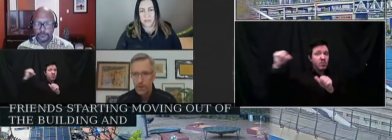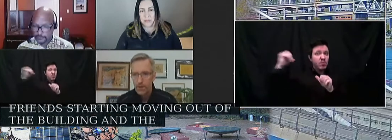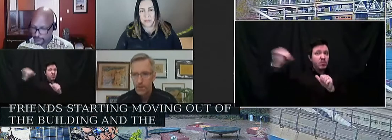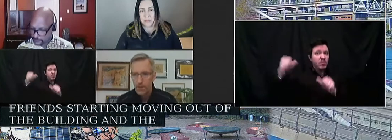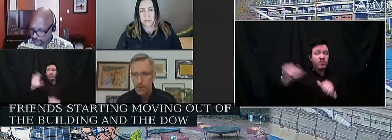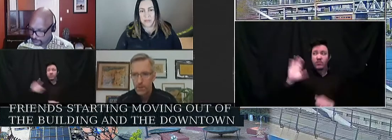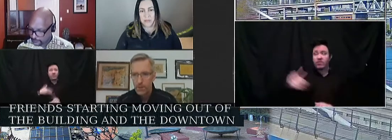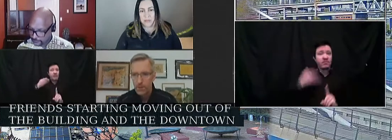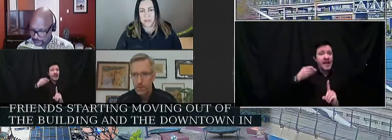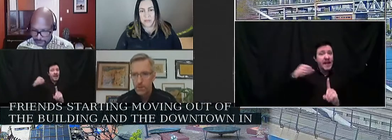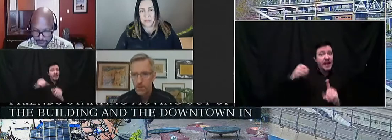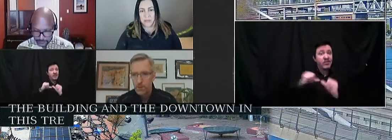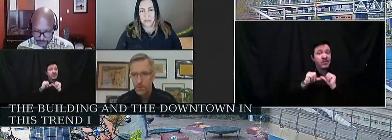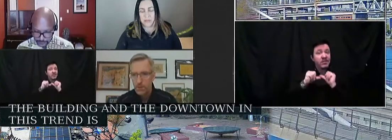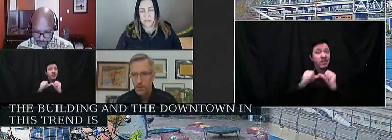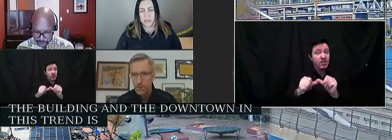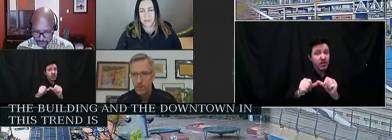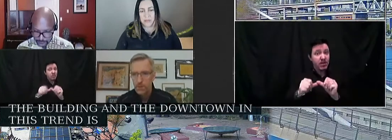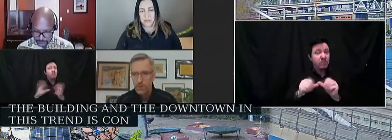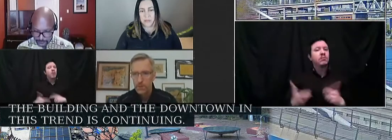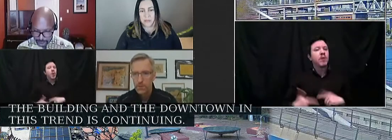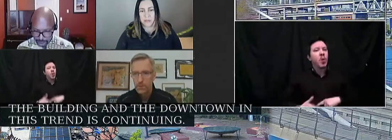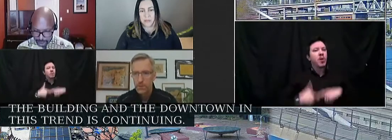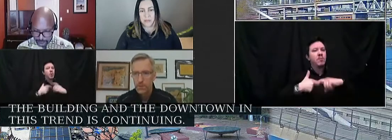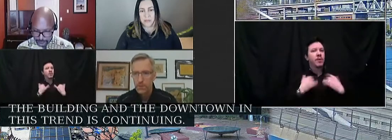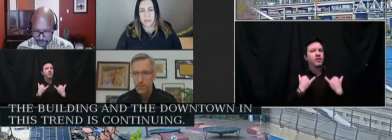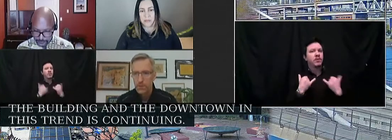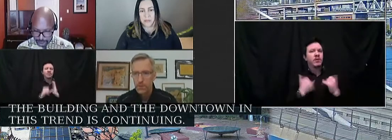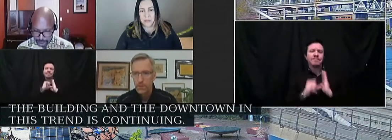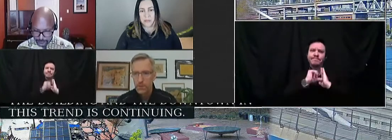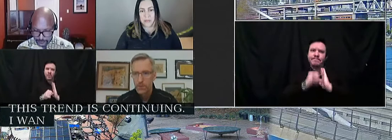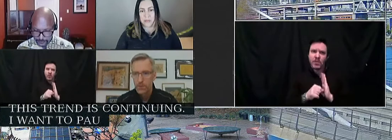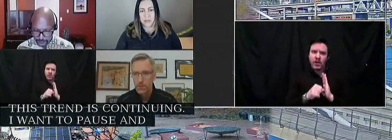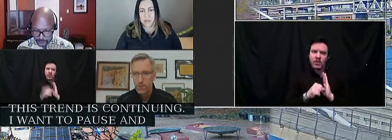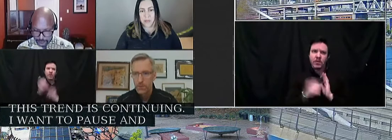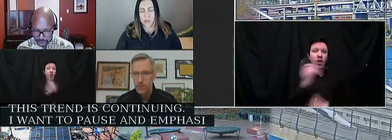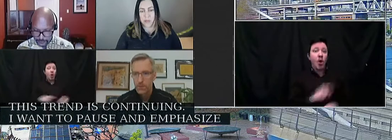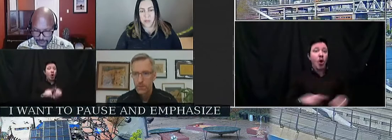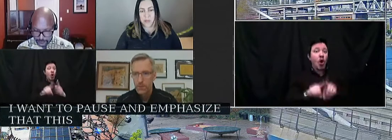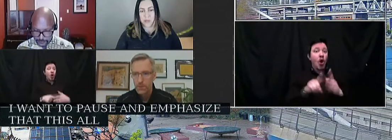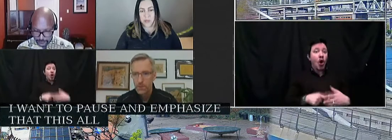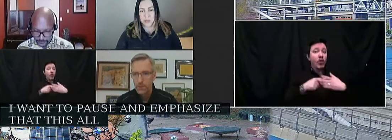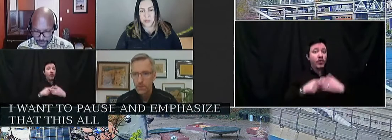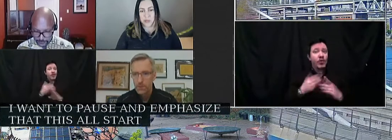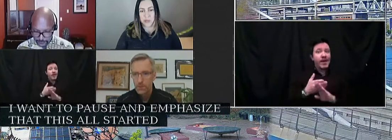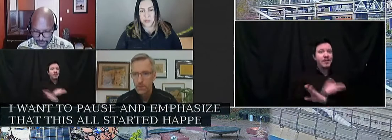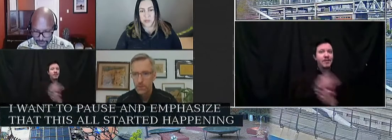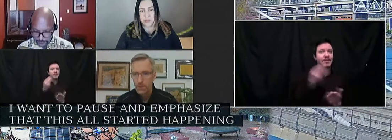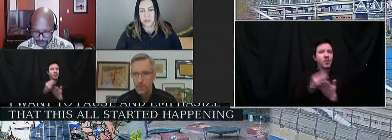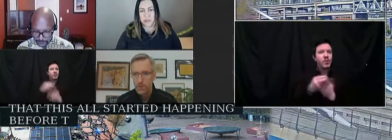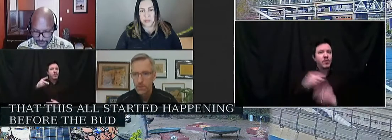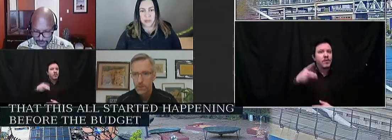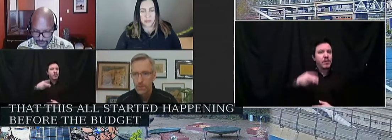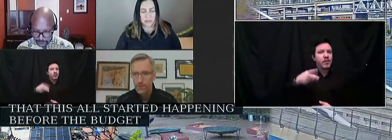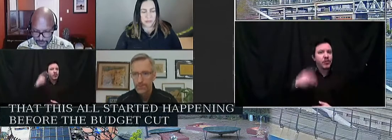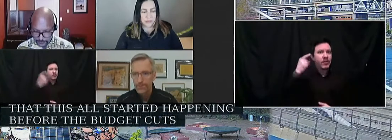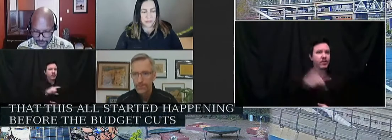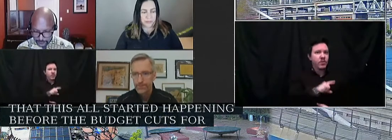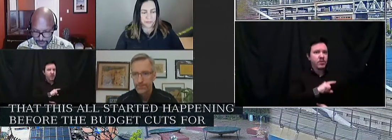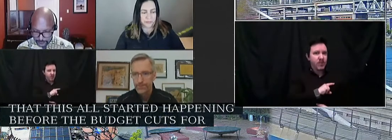continuing. I want to pause and emphasize that this all started happening before the budget cuts for the police.